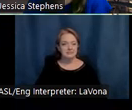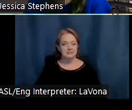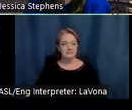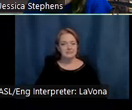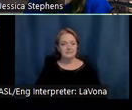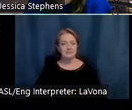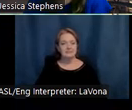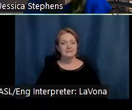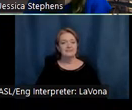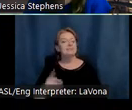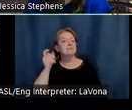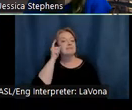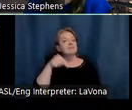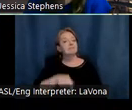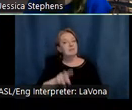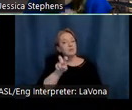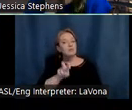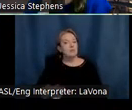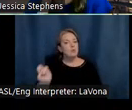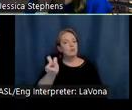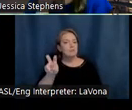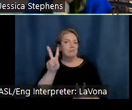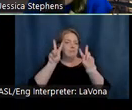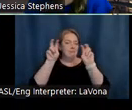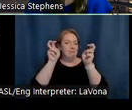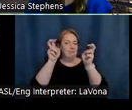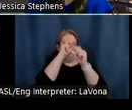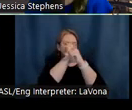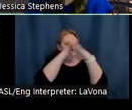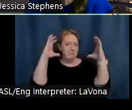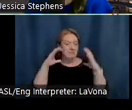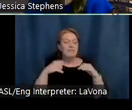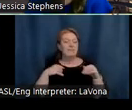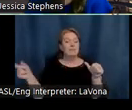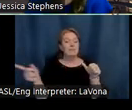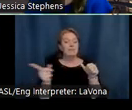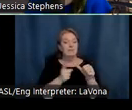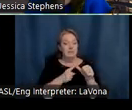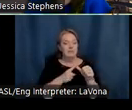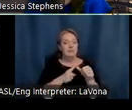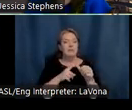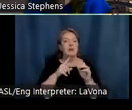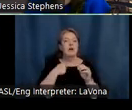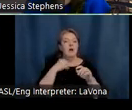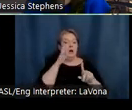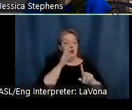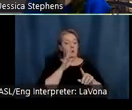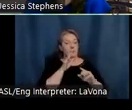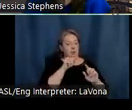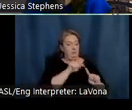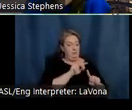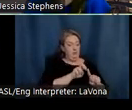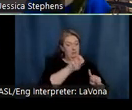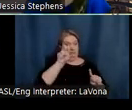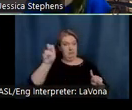So, because this is a road trip, albeit a virtual one, I'd like to start by highlighting a few notable attractions you would pass on your way